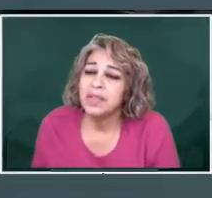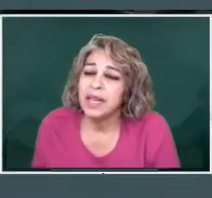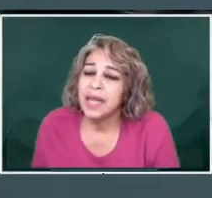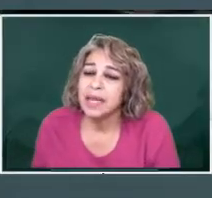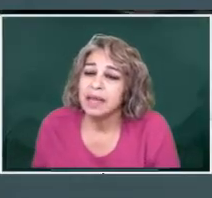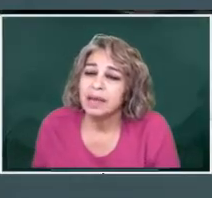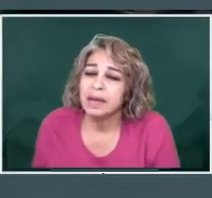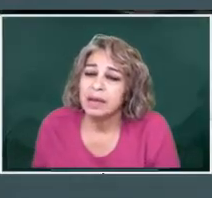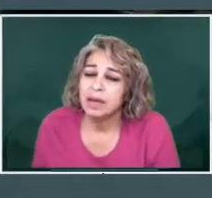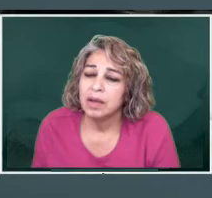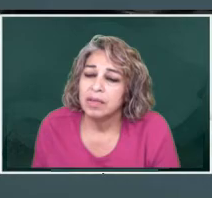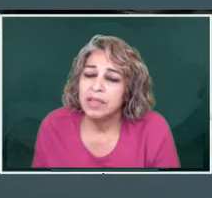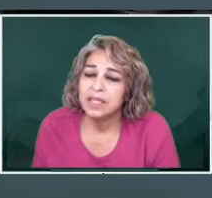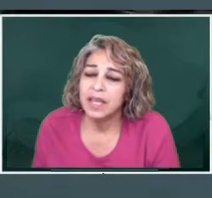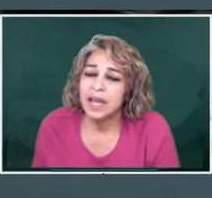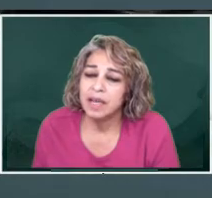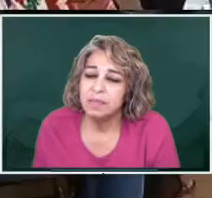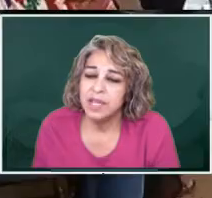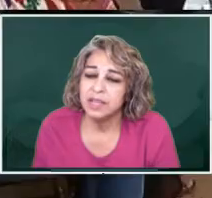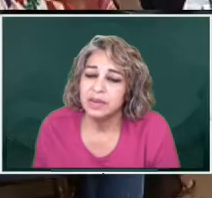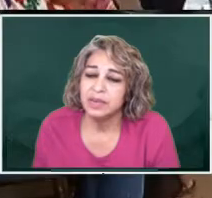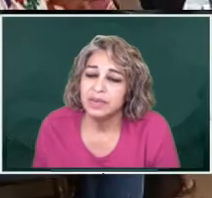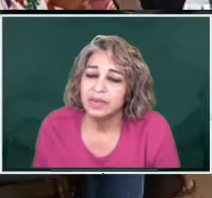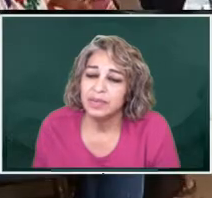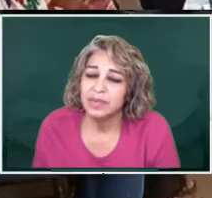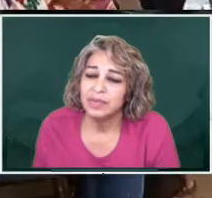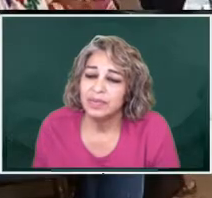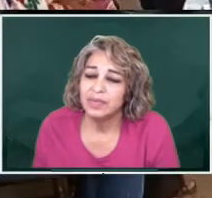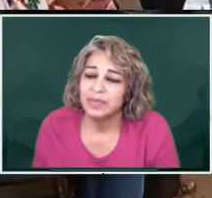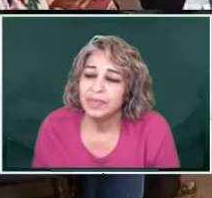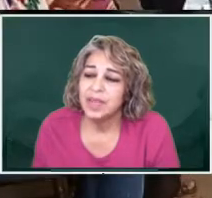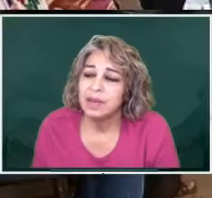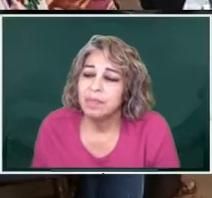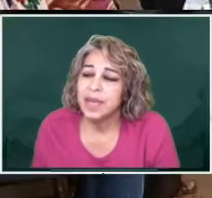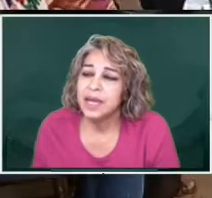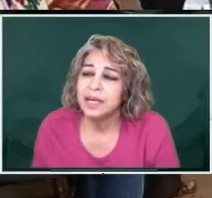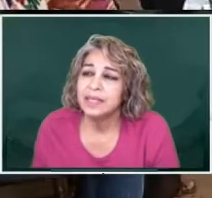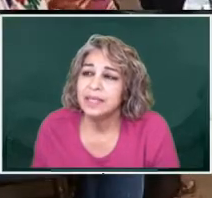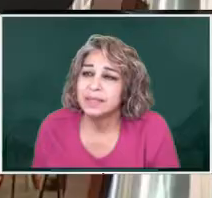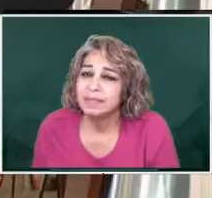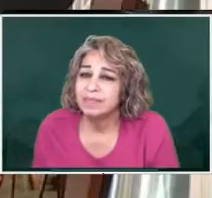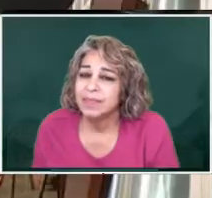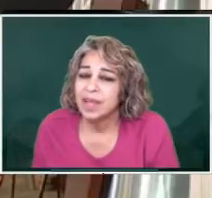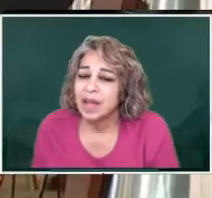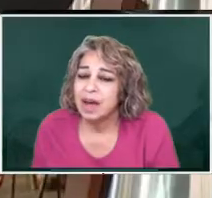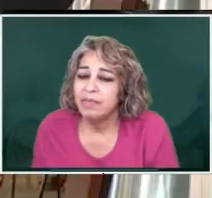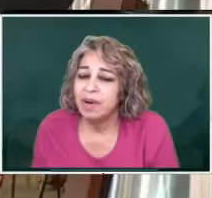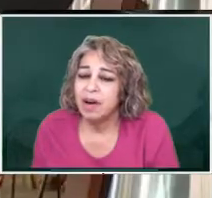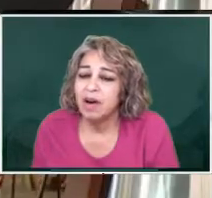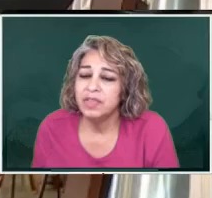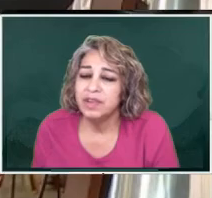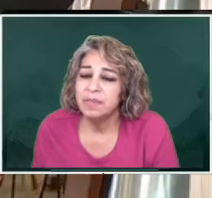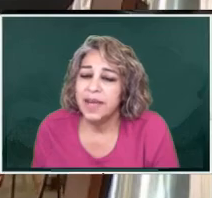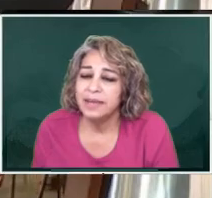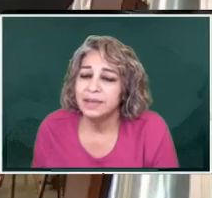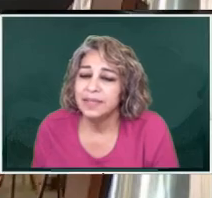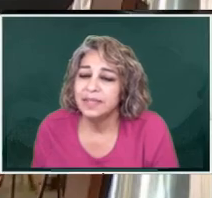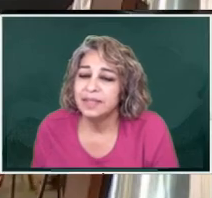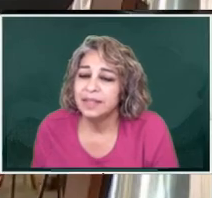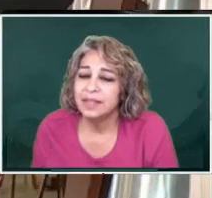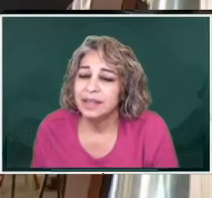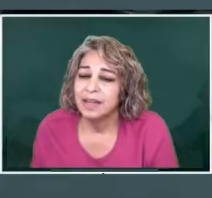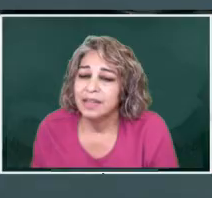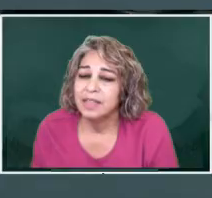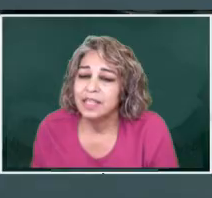water in the lake. This I commit to because of all the demands,